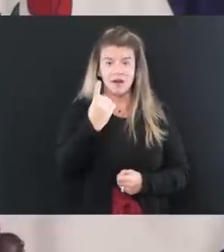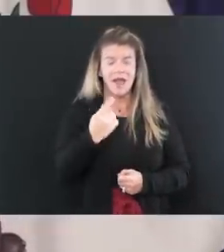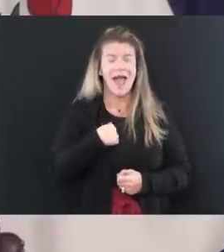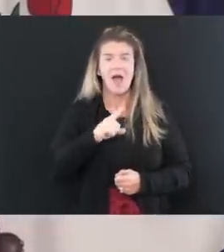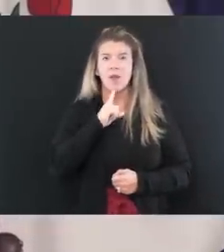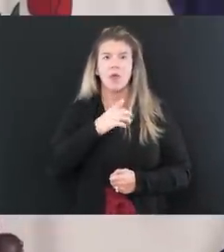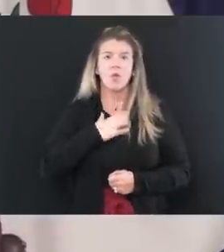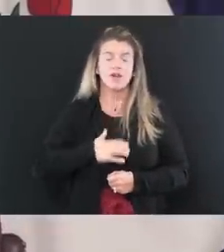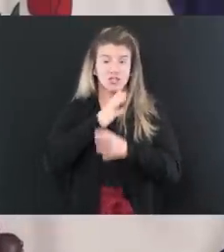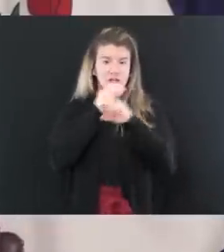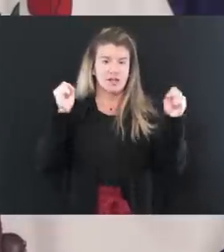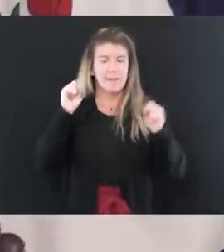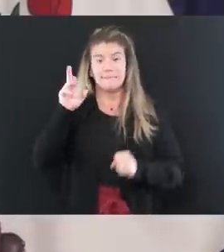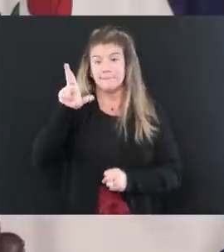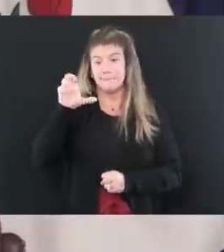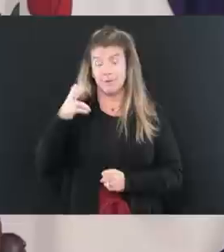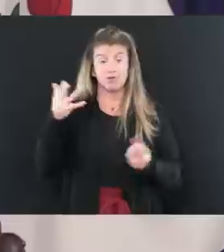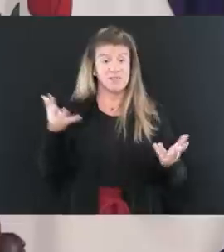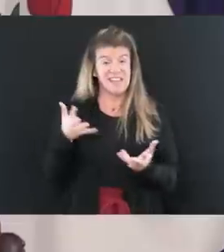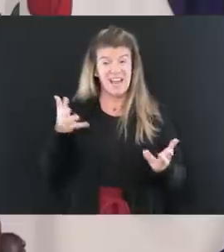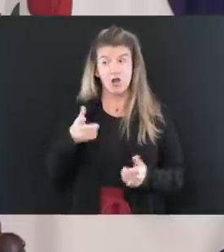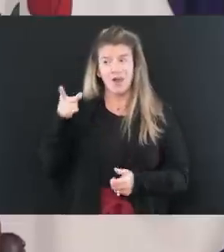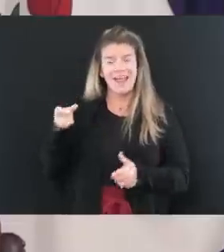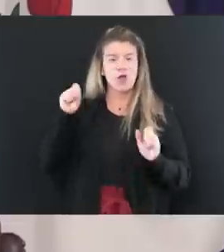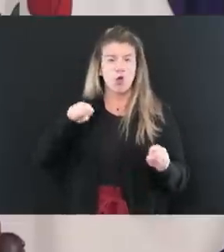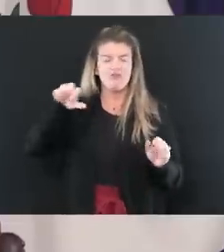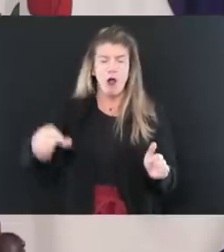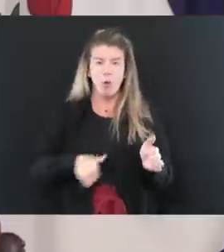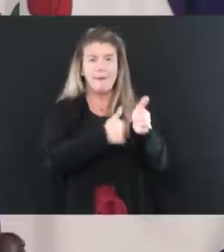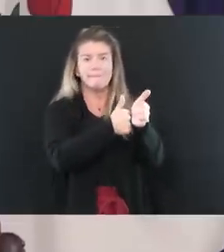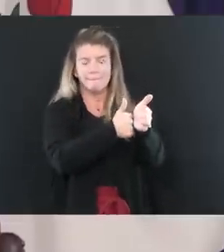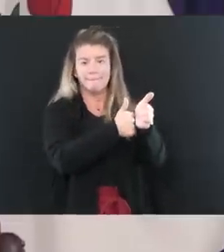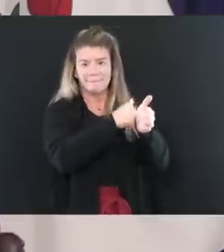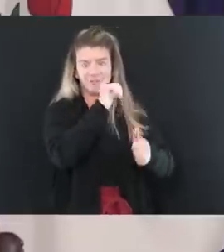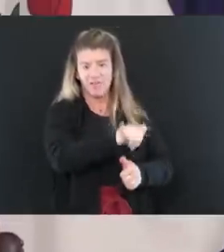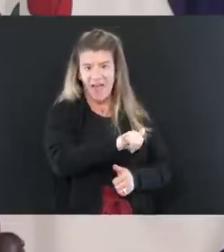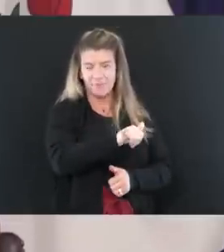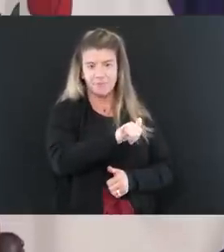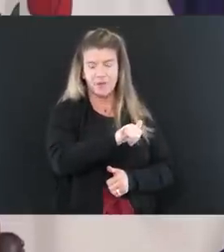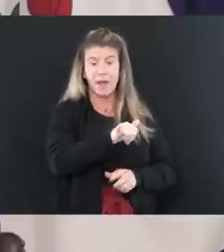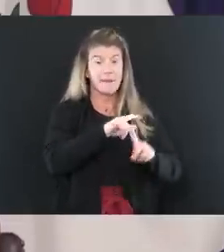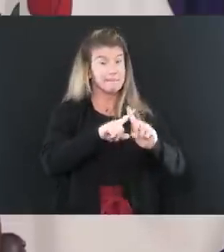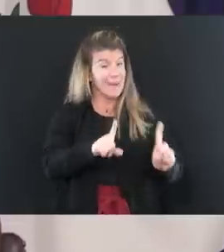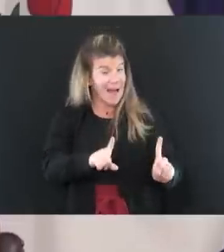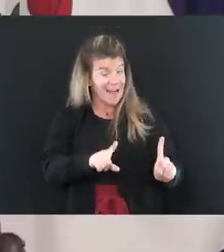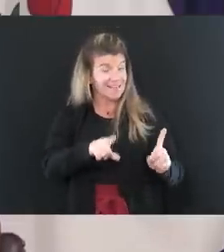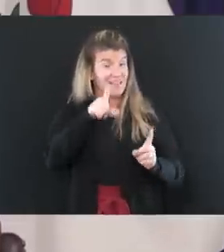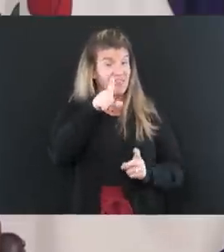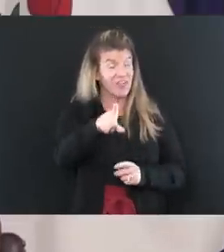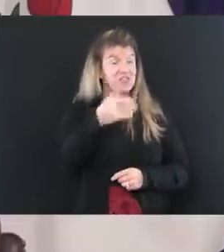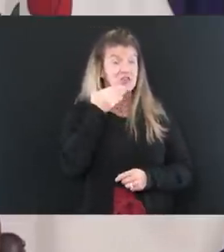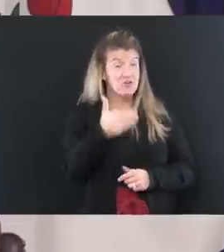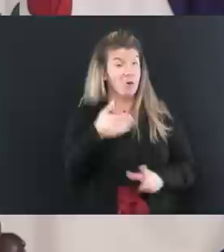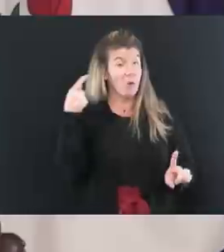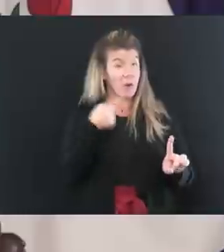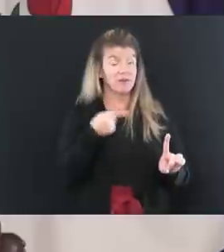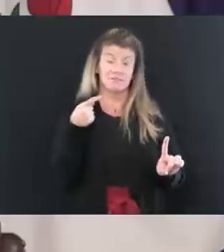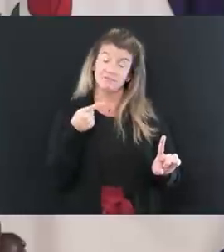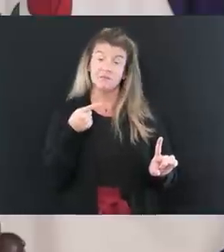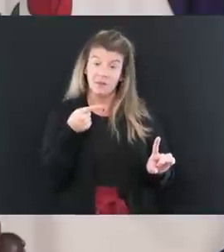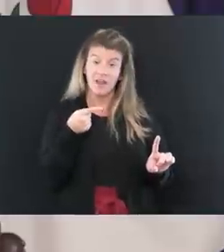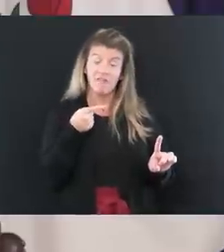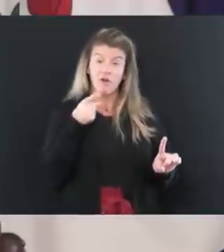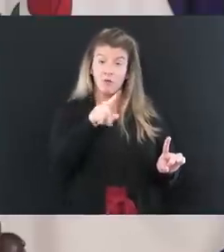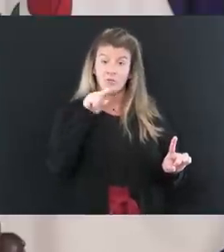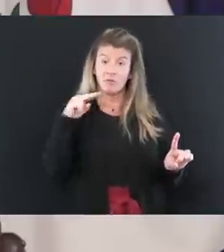Birch isn't here because, you know, he could follow up on this and everything, but, but you make a really terrific point in this, from the standpoint